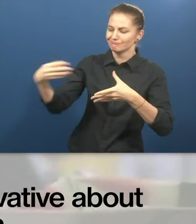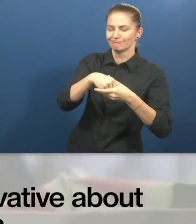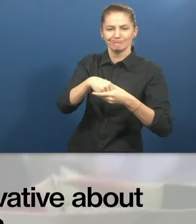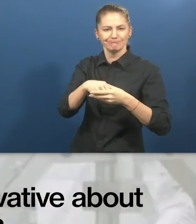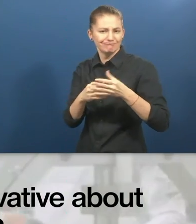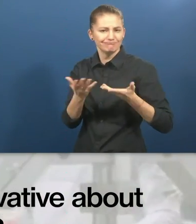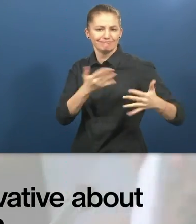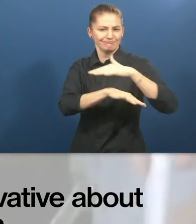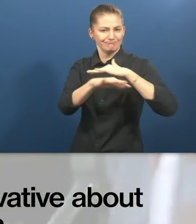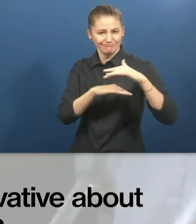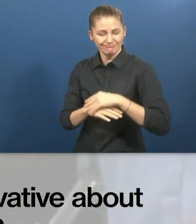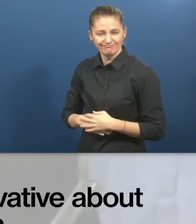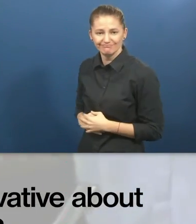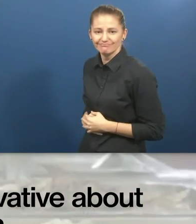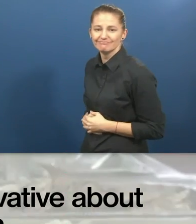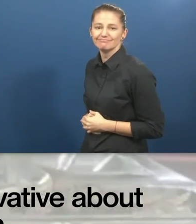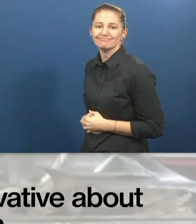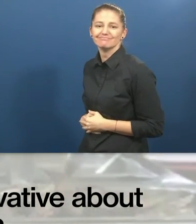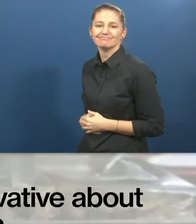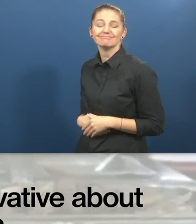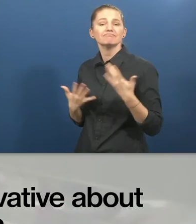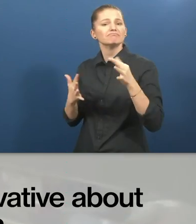unique and innovative about professional inclusion?